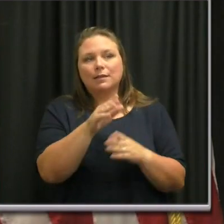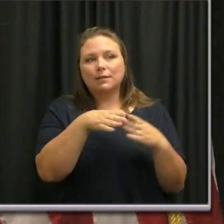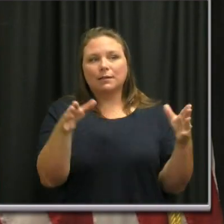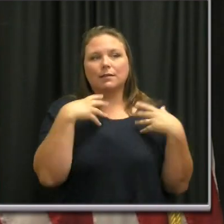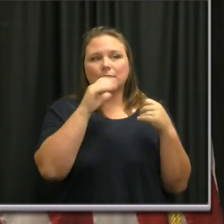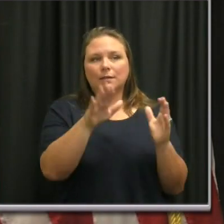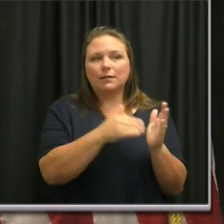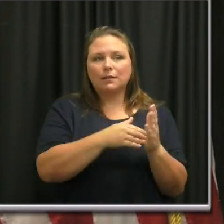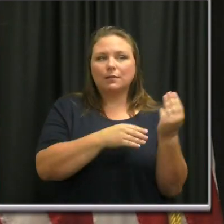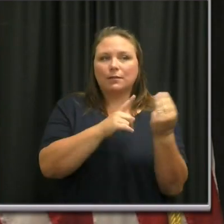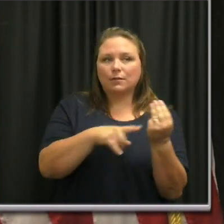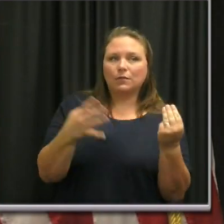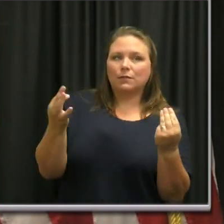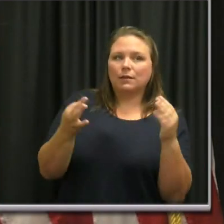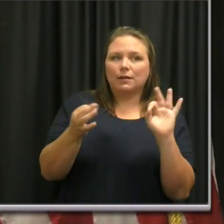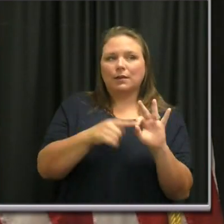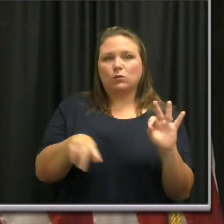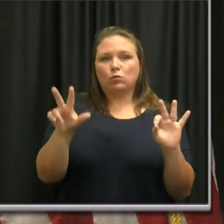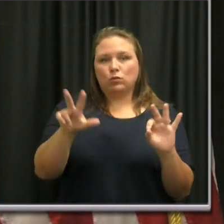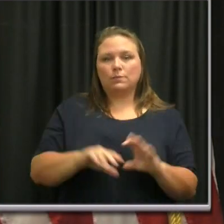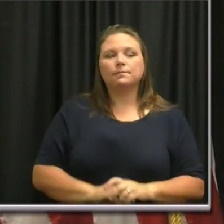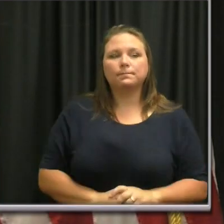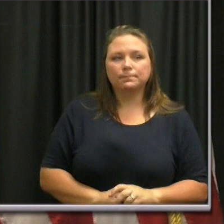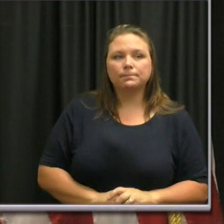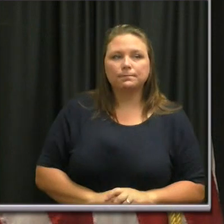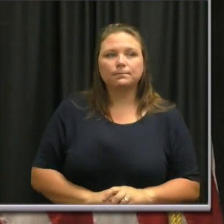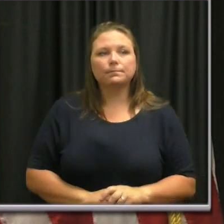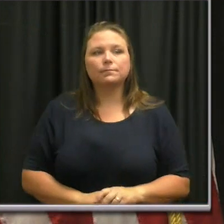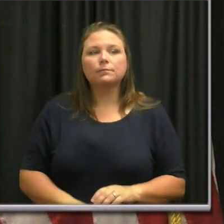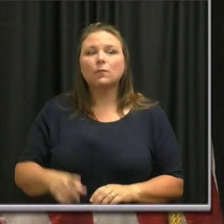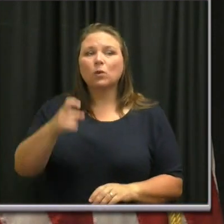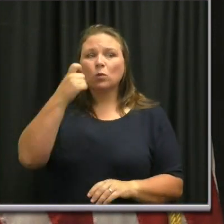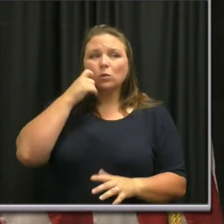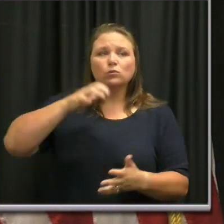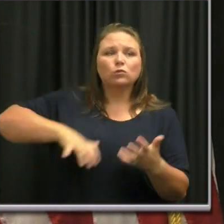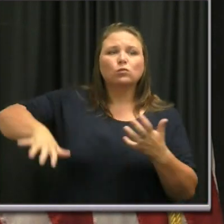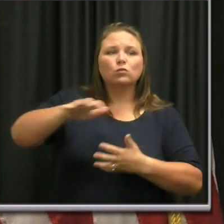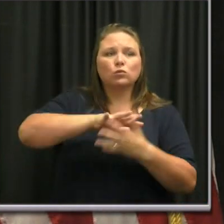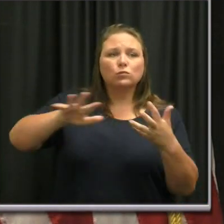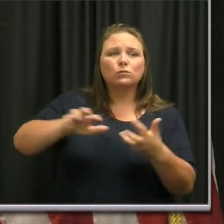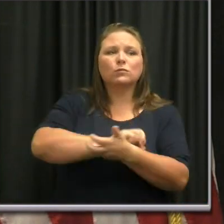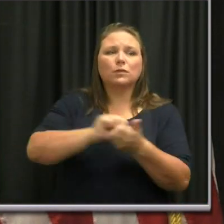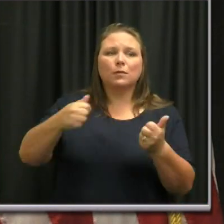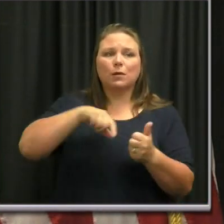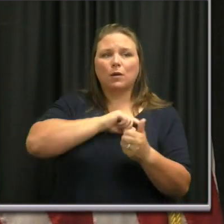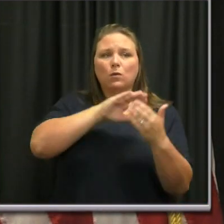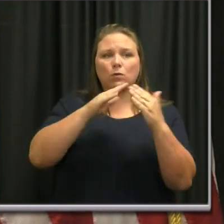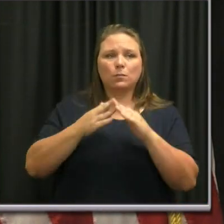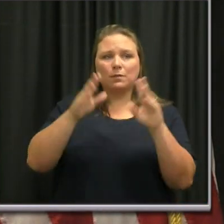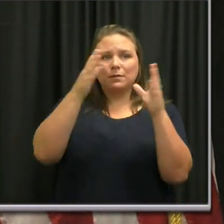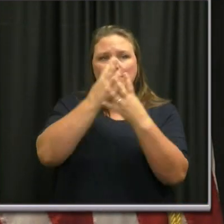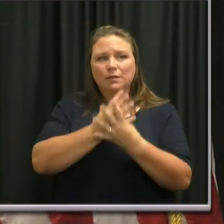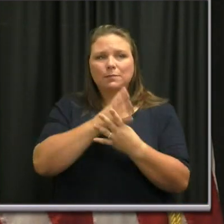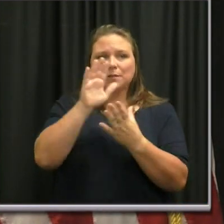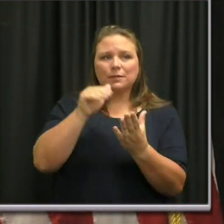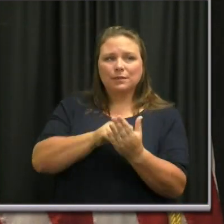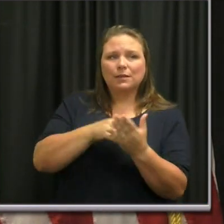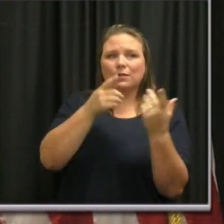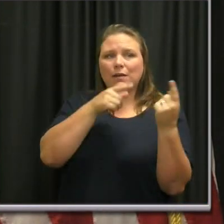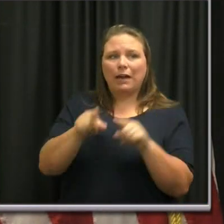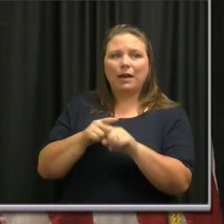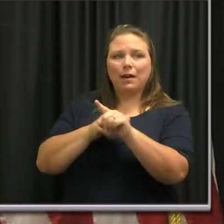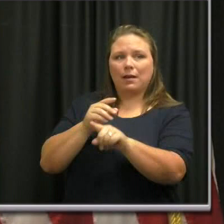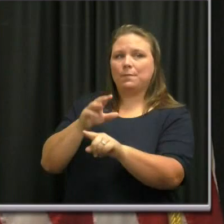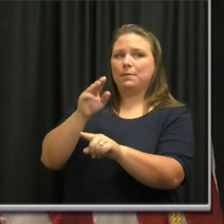from 9 a.m. until 3 p.m. Recent storms damaged our community assessment center located at